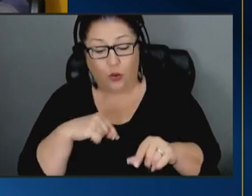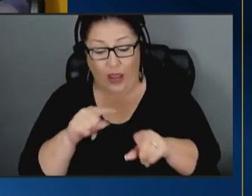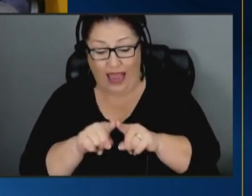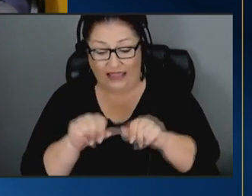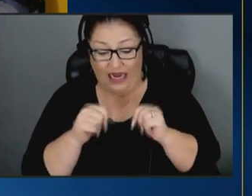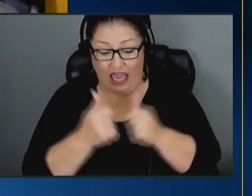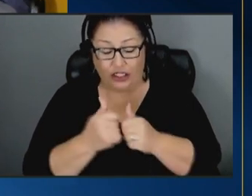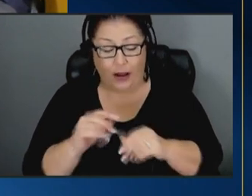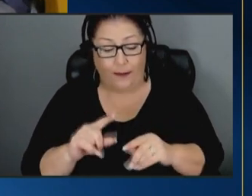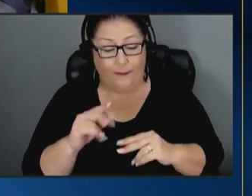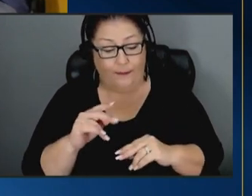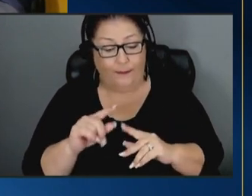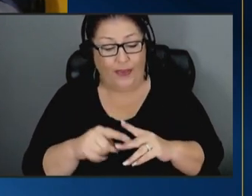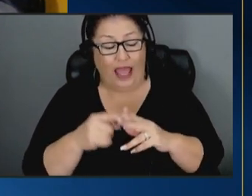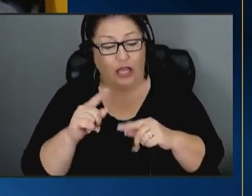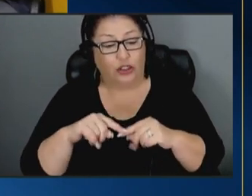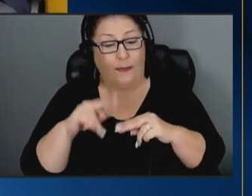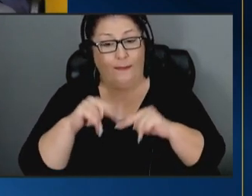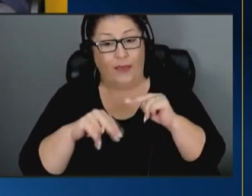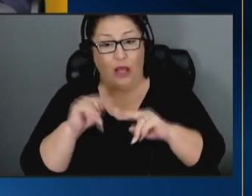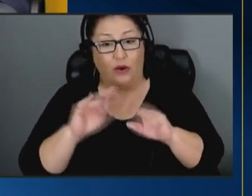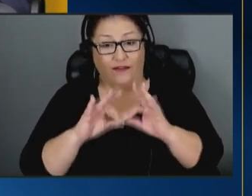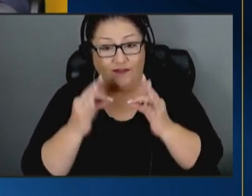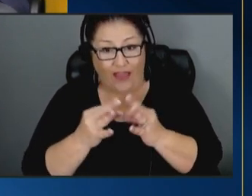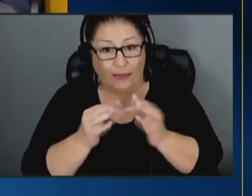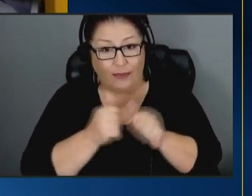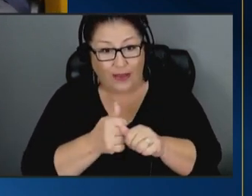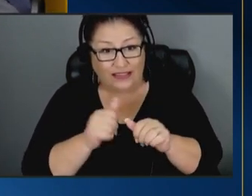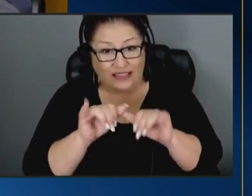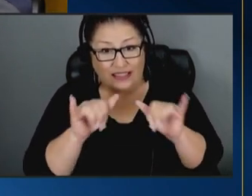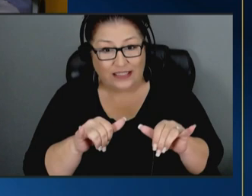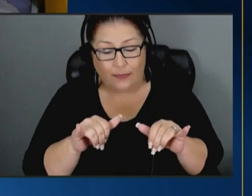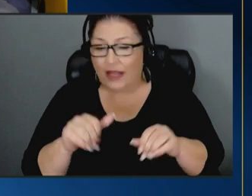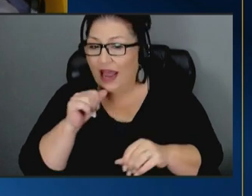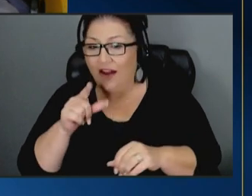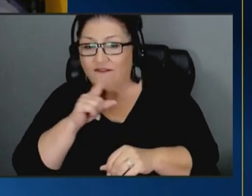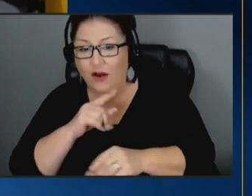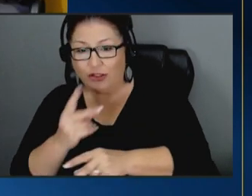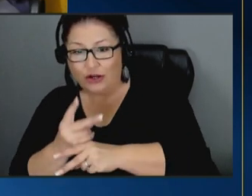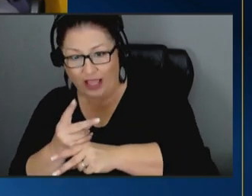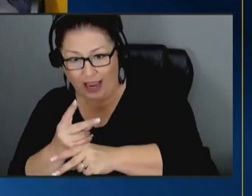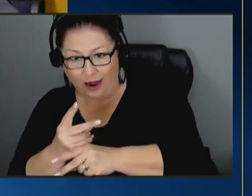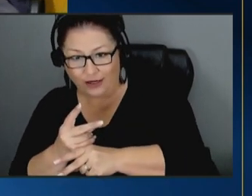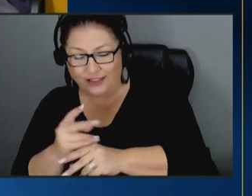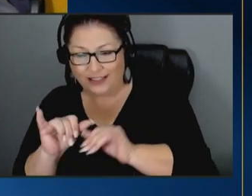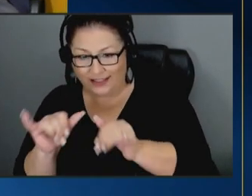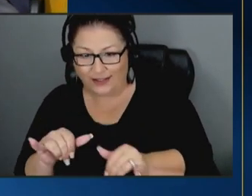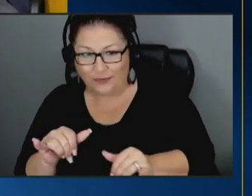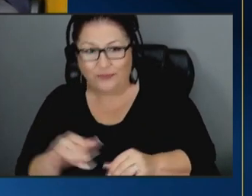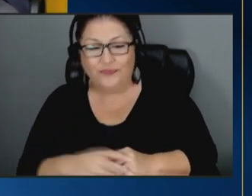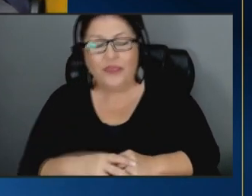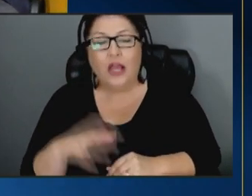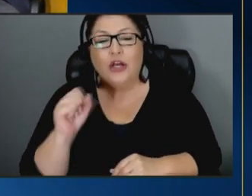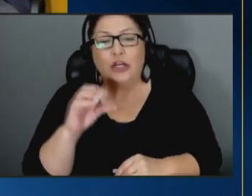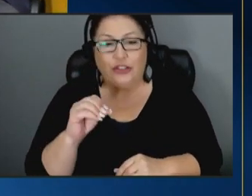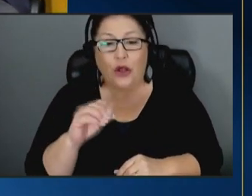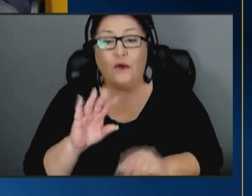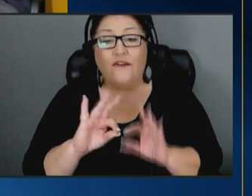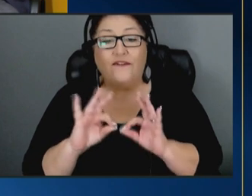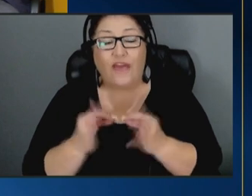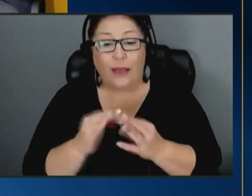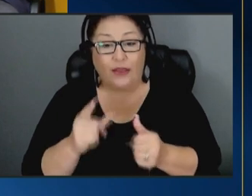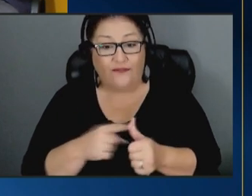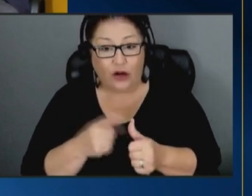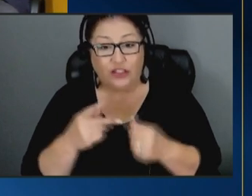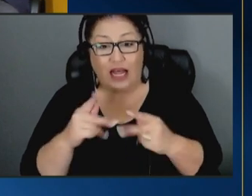build a family building system instead of necessarily a foster care system the idea is a family building system and so family first allowed for